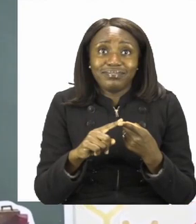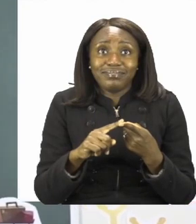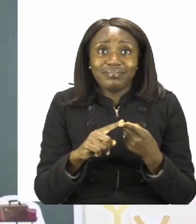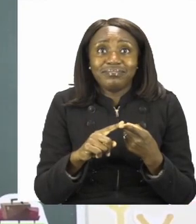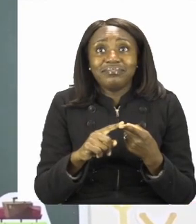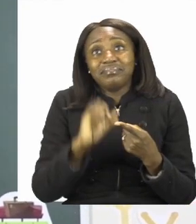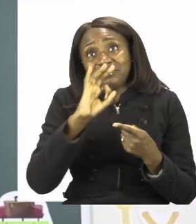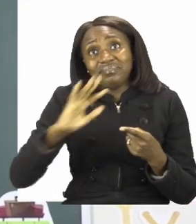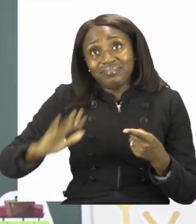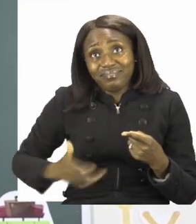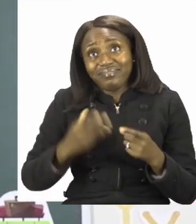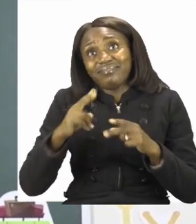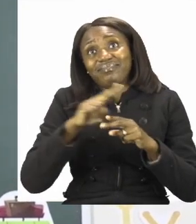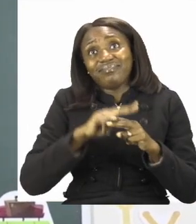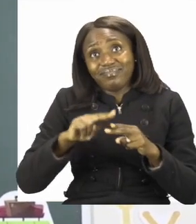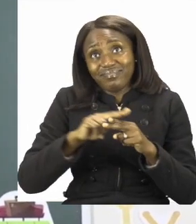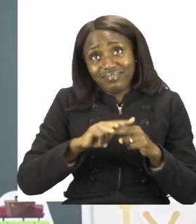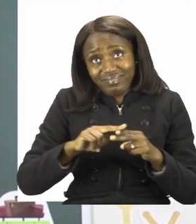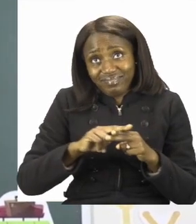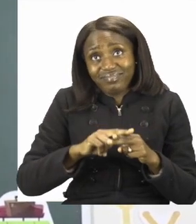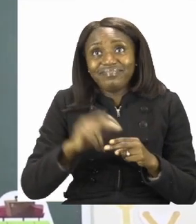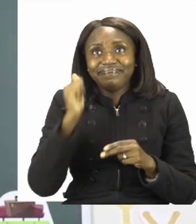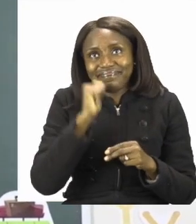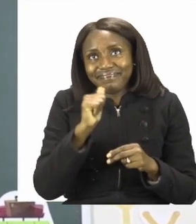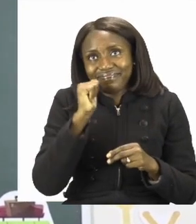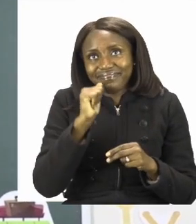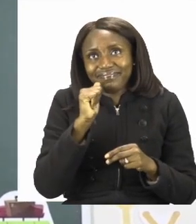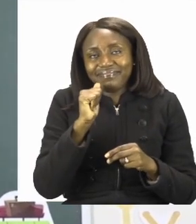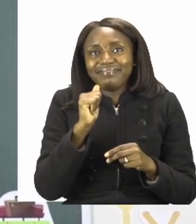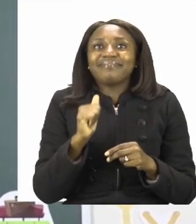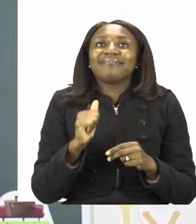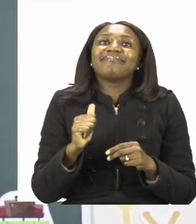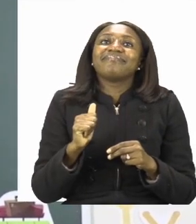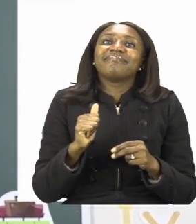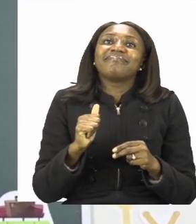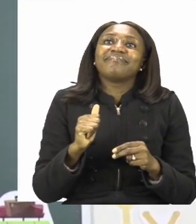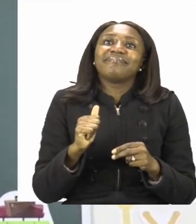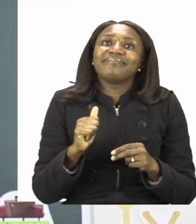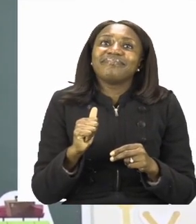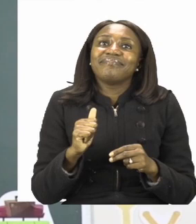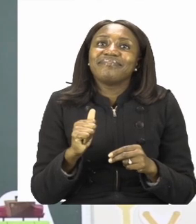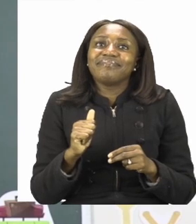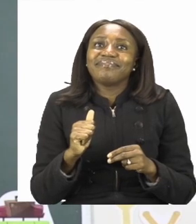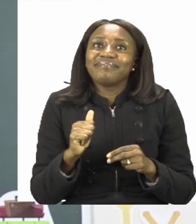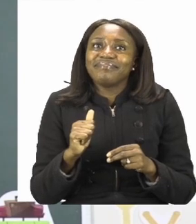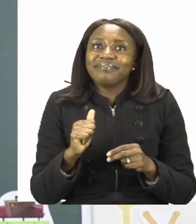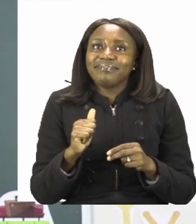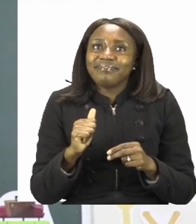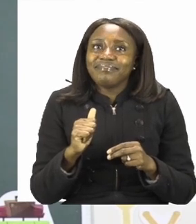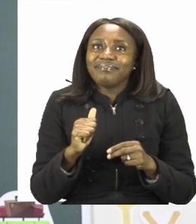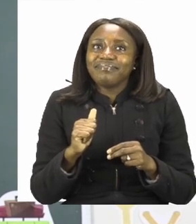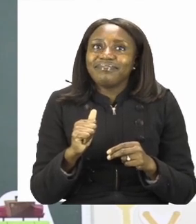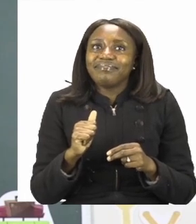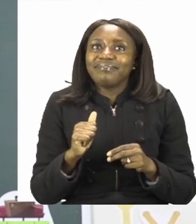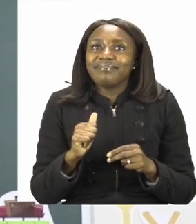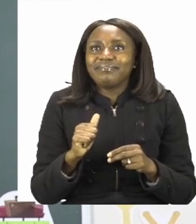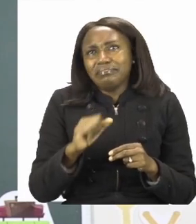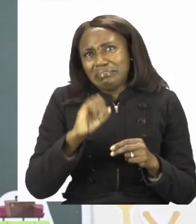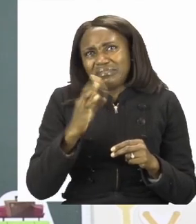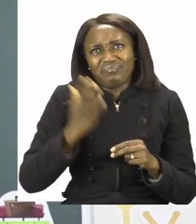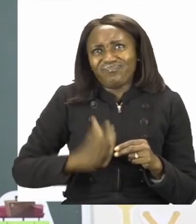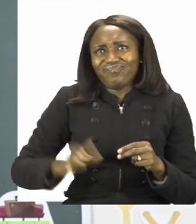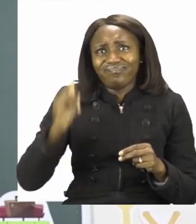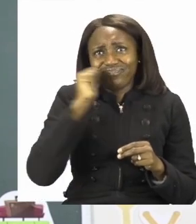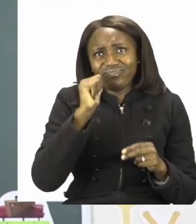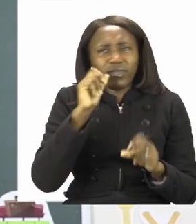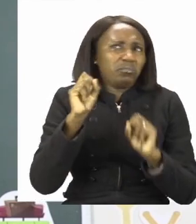yellow especially if you're going to make your basket yellow. That's fine too. But if yellow is not your favourite colour then